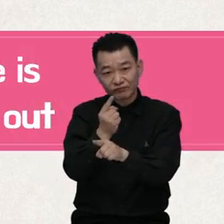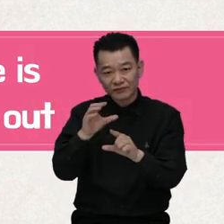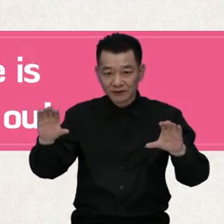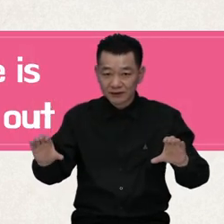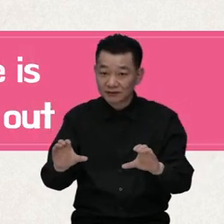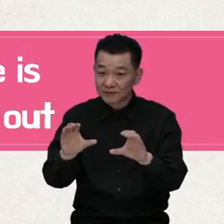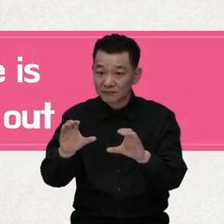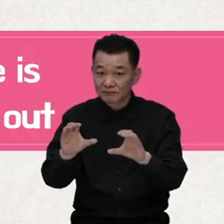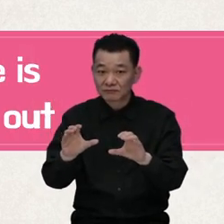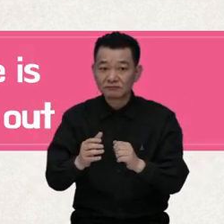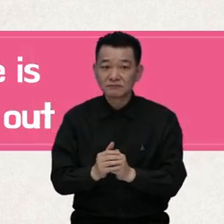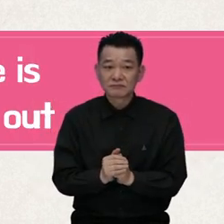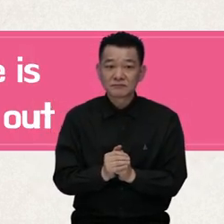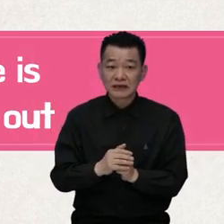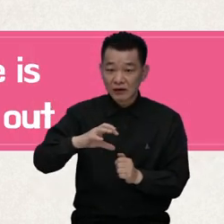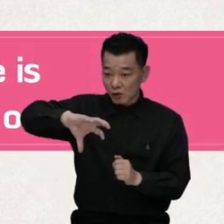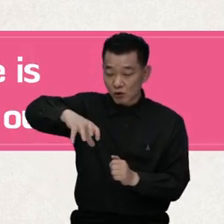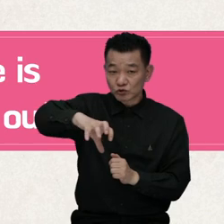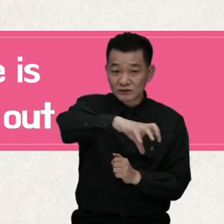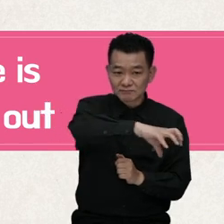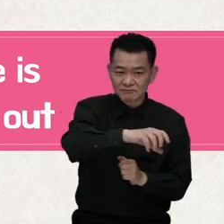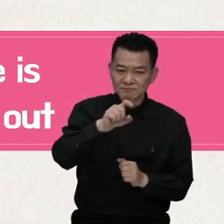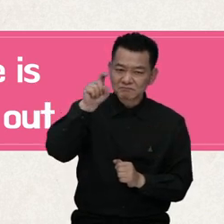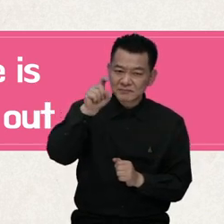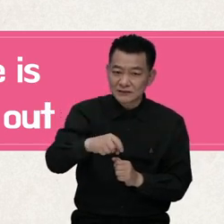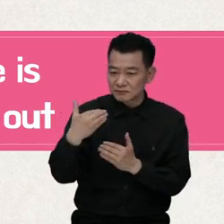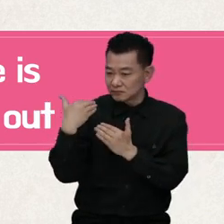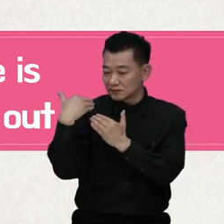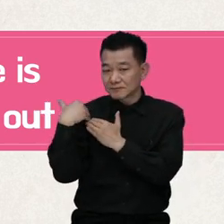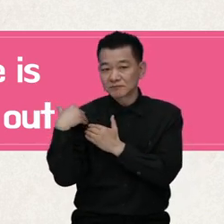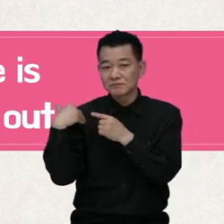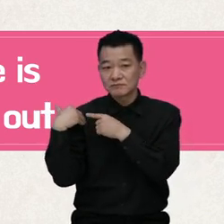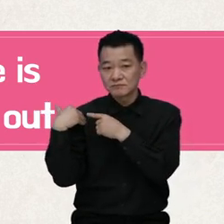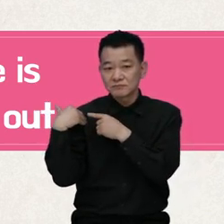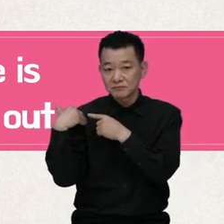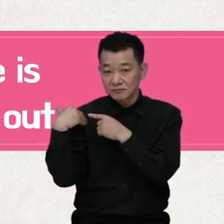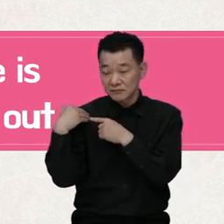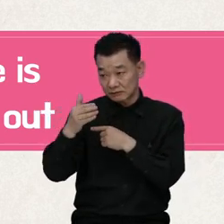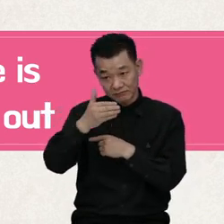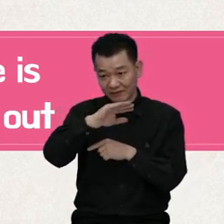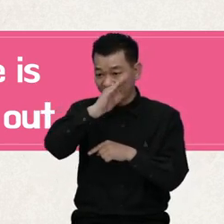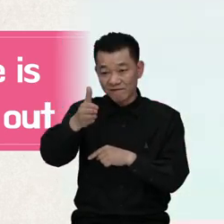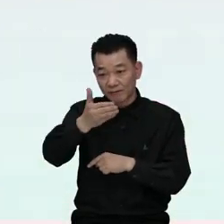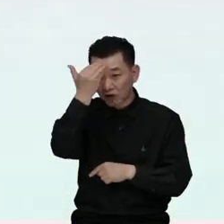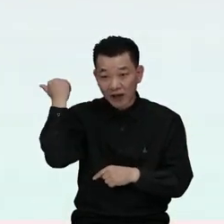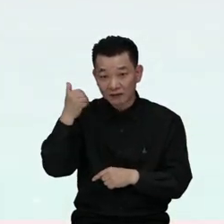best use of resources is also a duty that the state's parties must carry out.